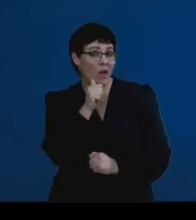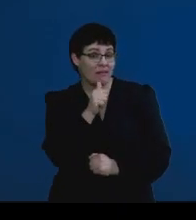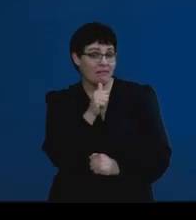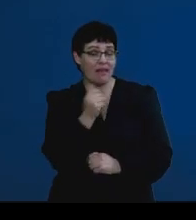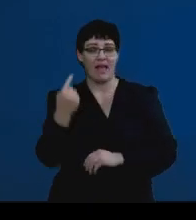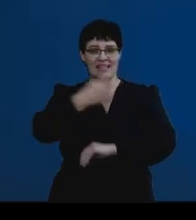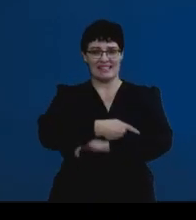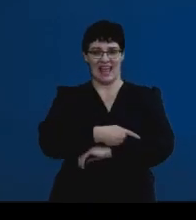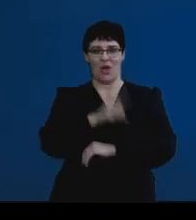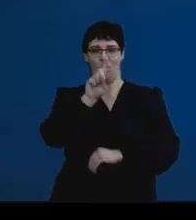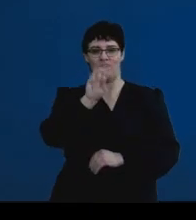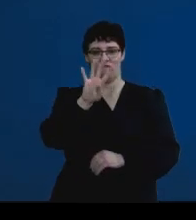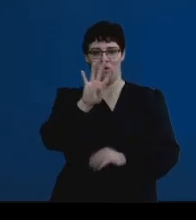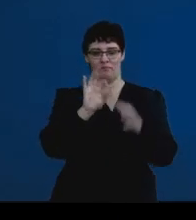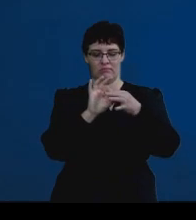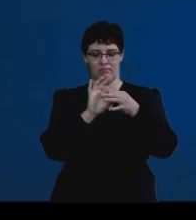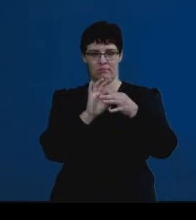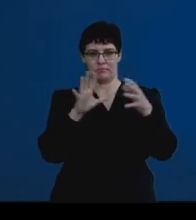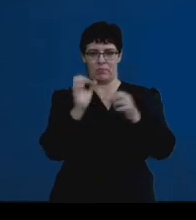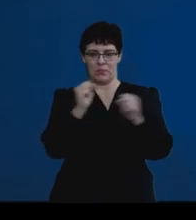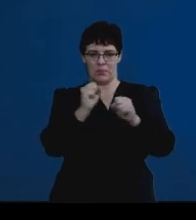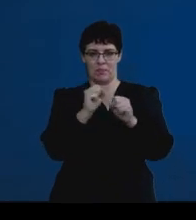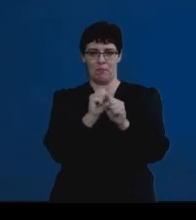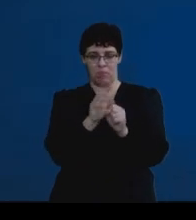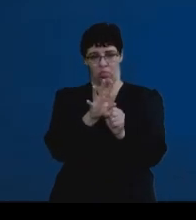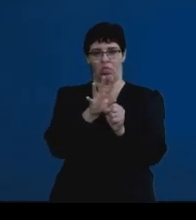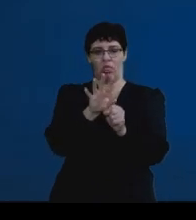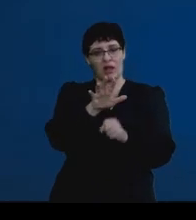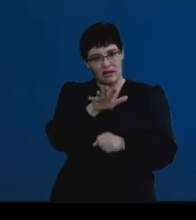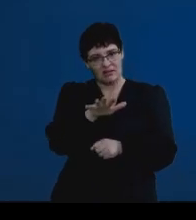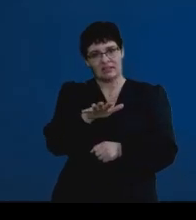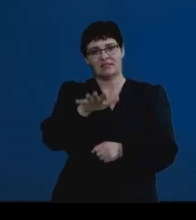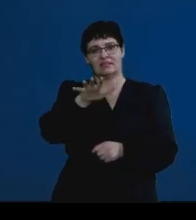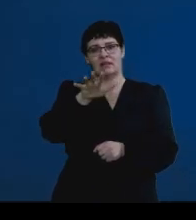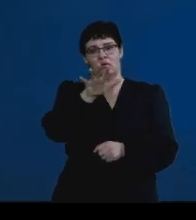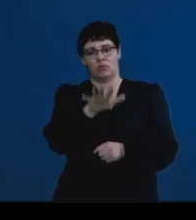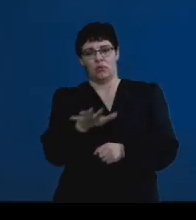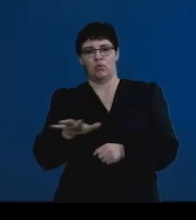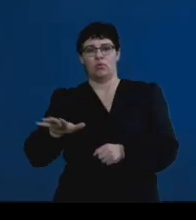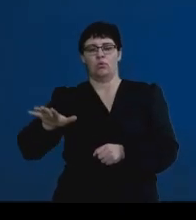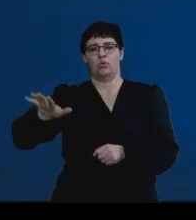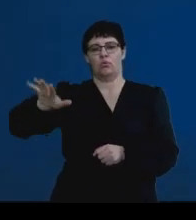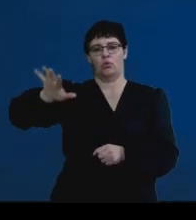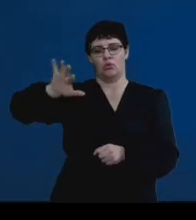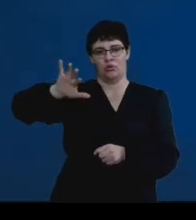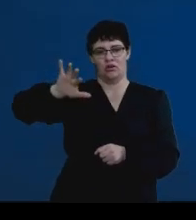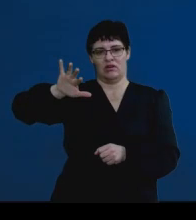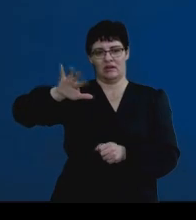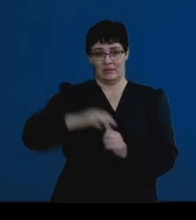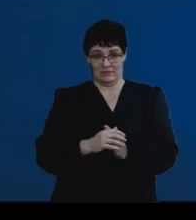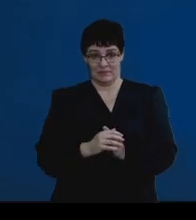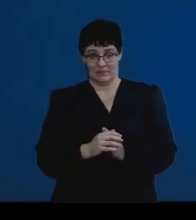mature graphene follicle ruptures and releases an oocyte, or a secondary oocyte.